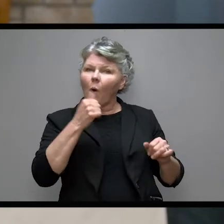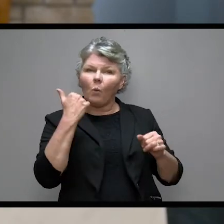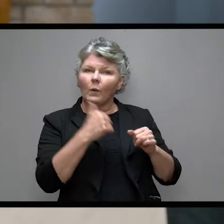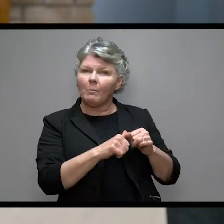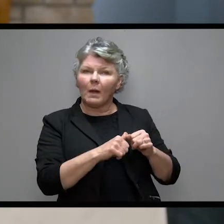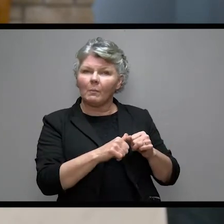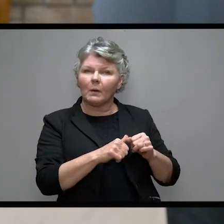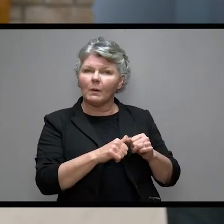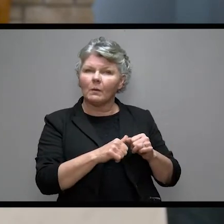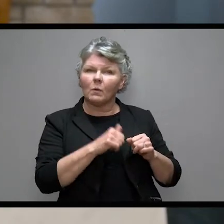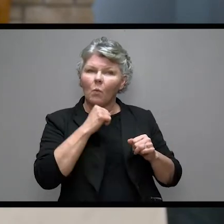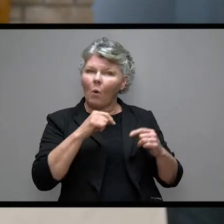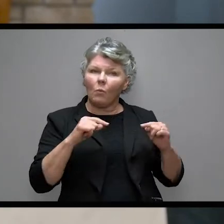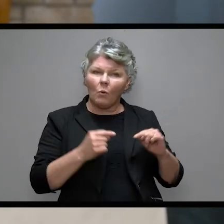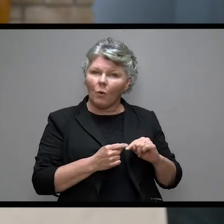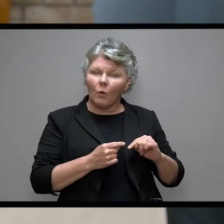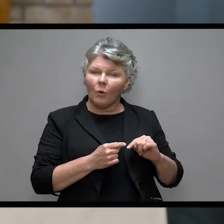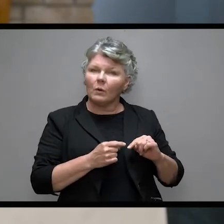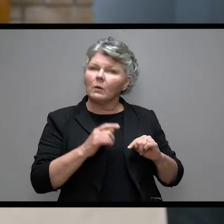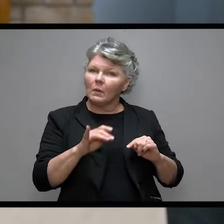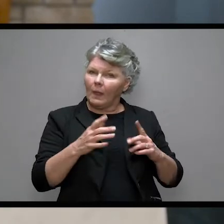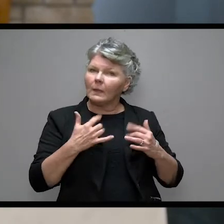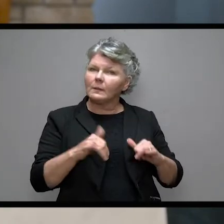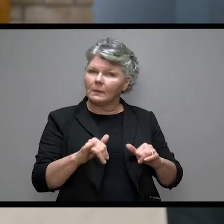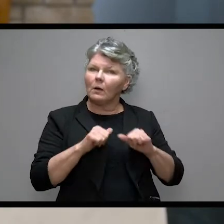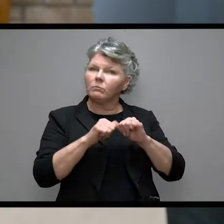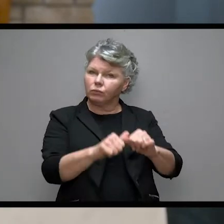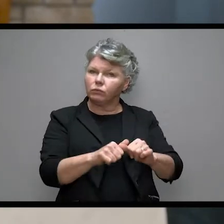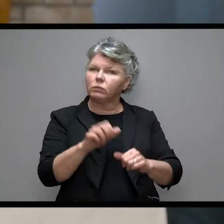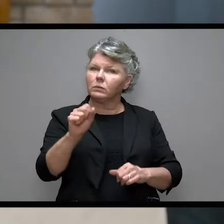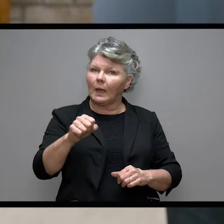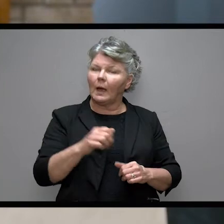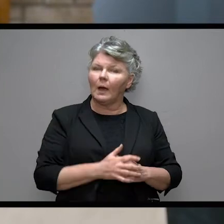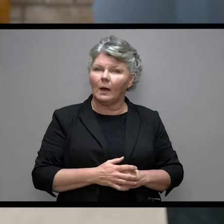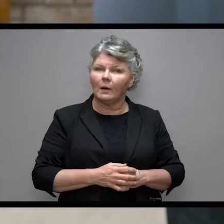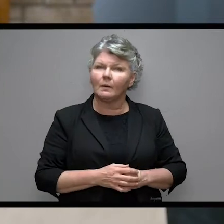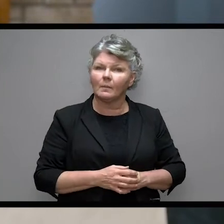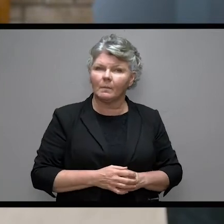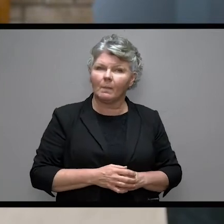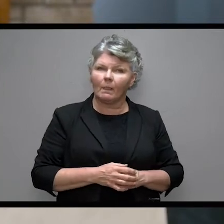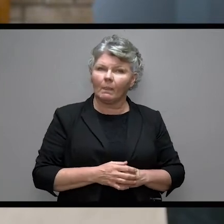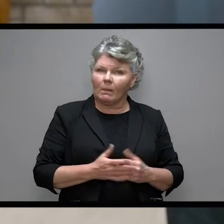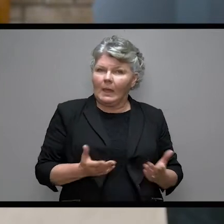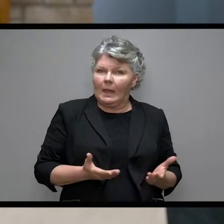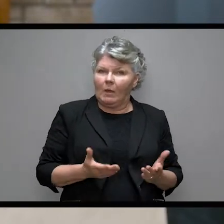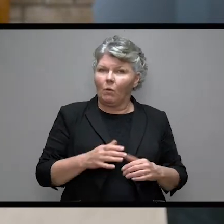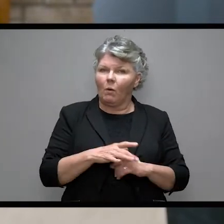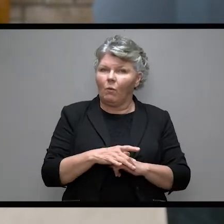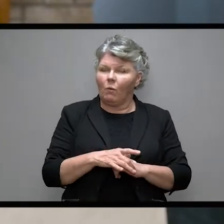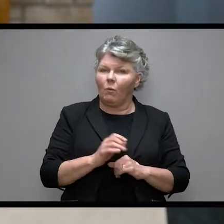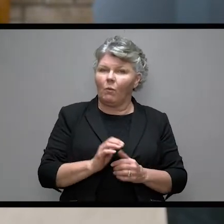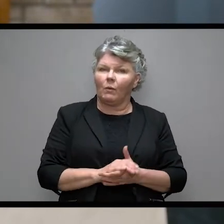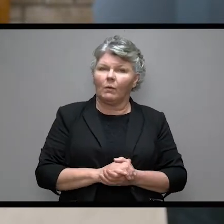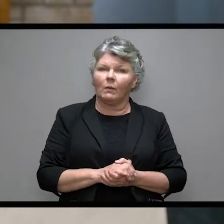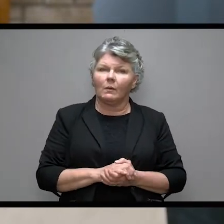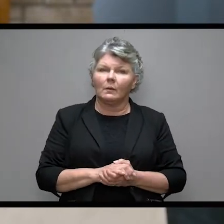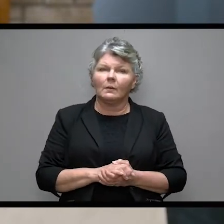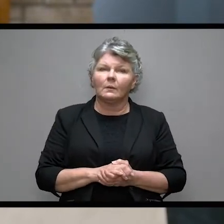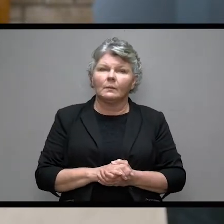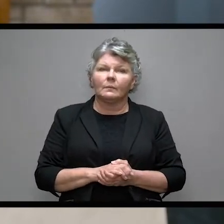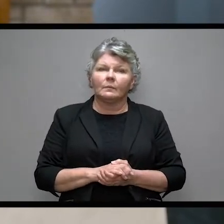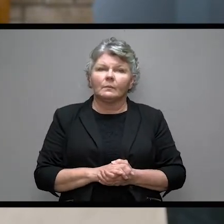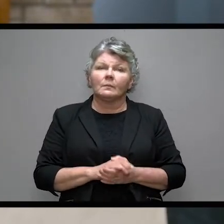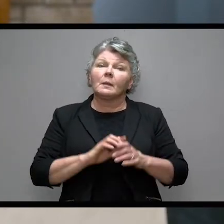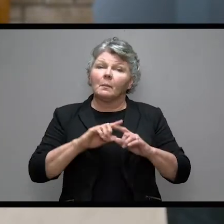feel the pain anymore let's be honest that's likely impossible at least this side of heaven. But